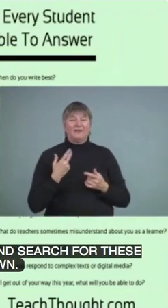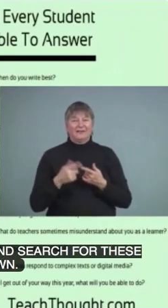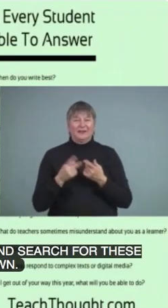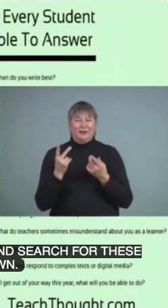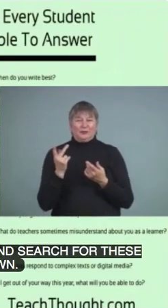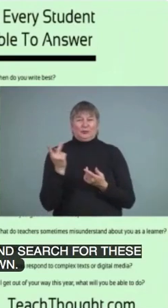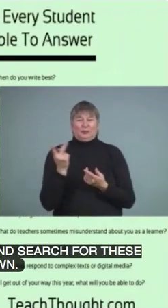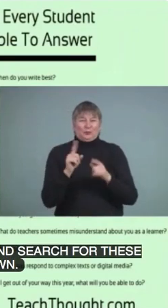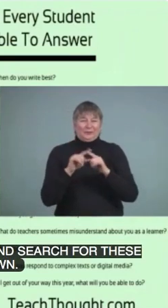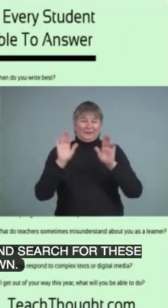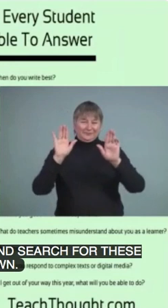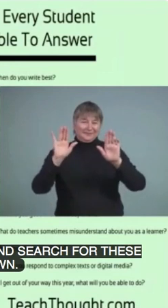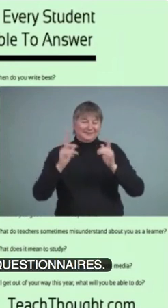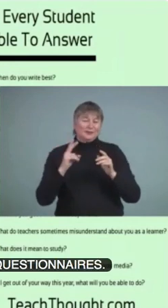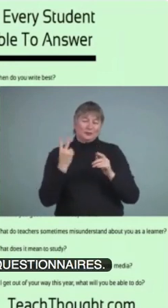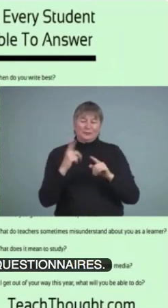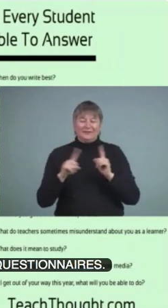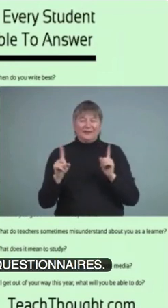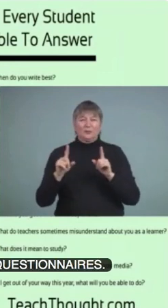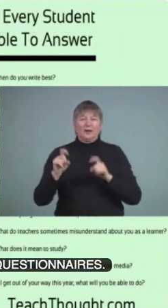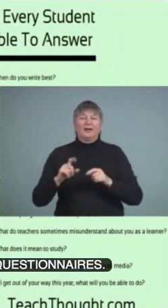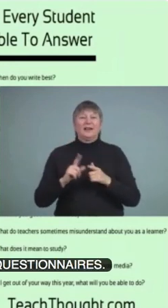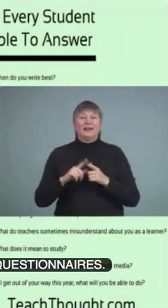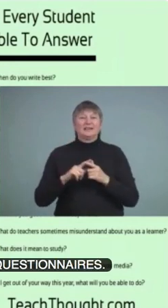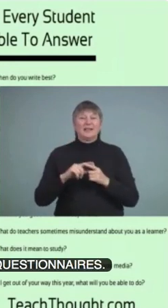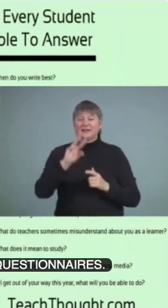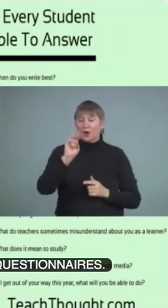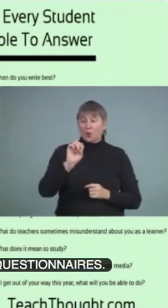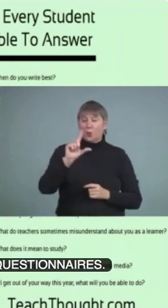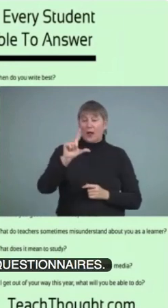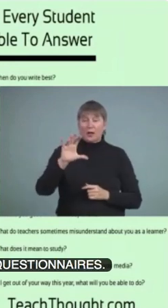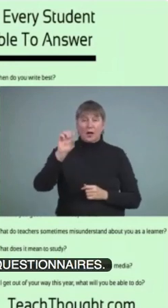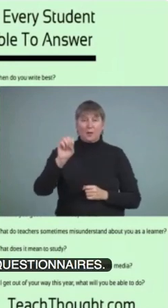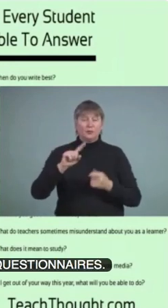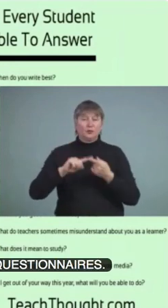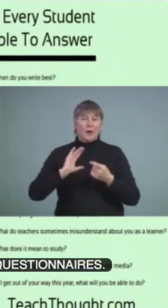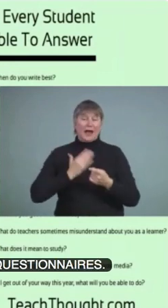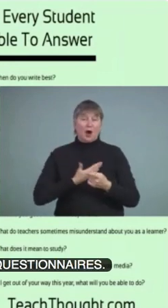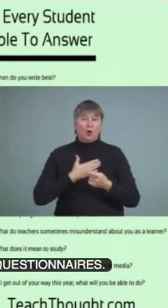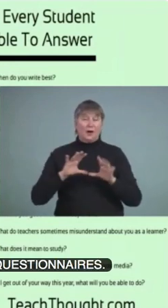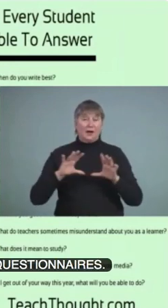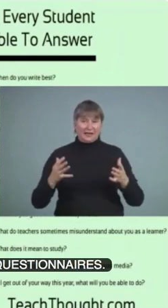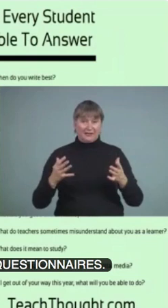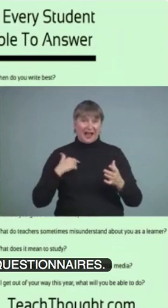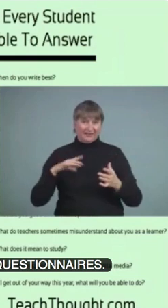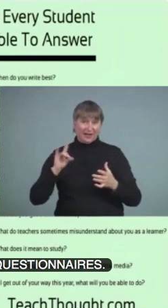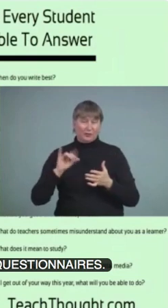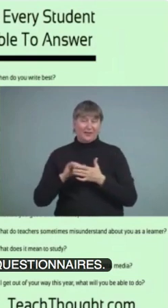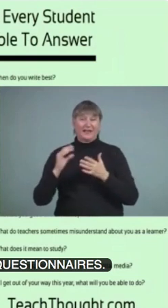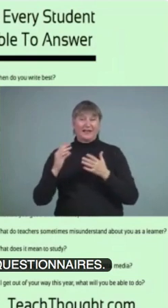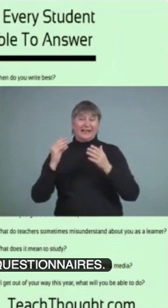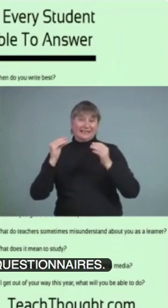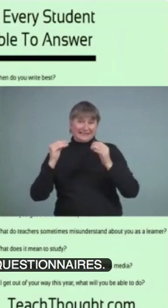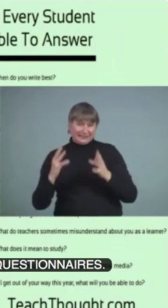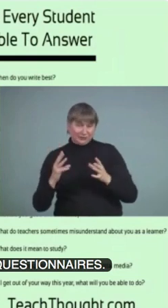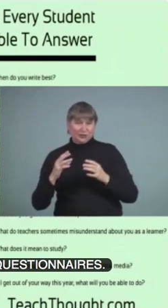One might be, I liked the one that says, welcome to our class. And that one I found on Teachers Pay Teachers, which I